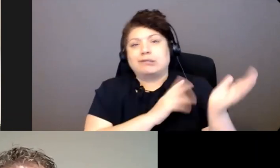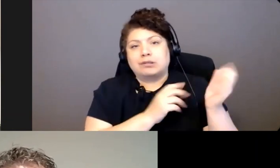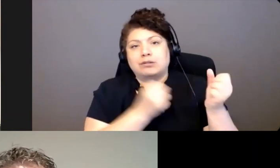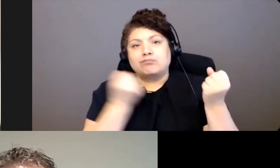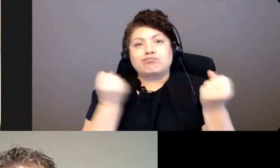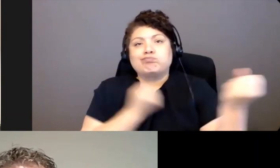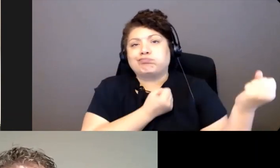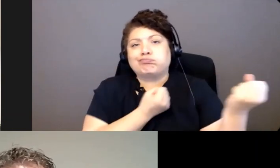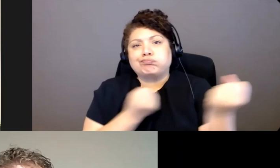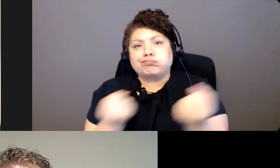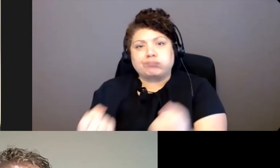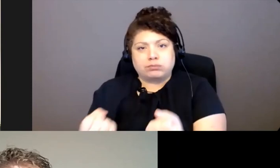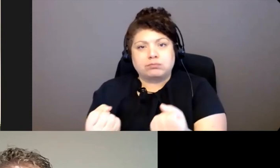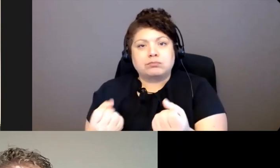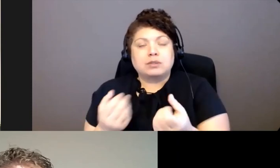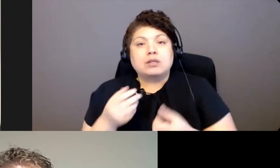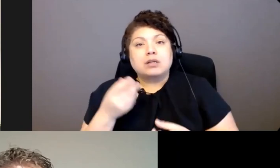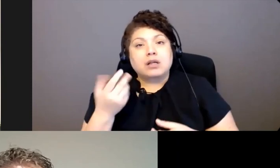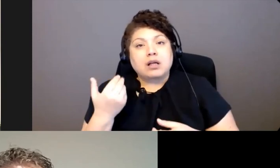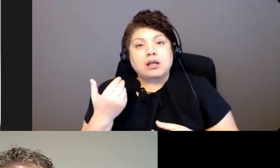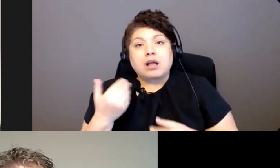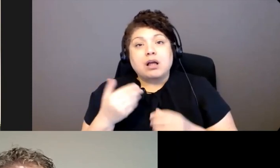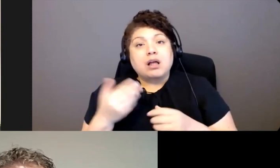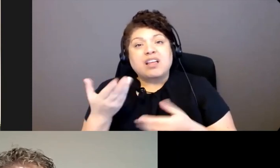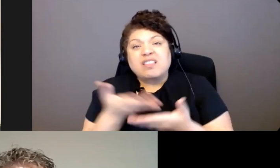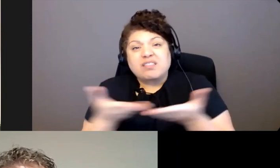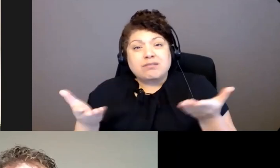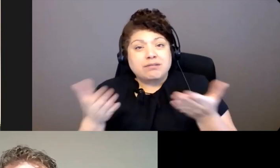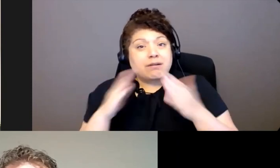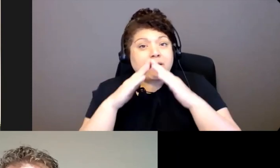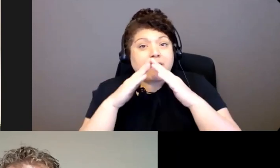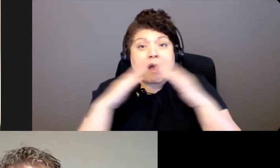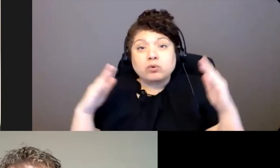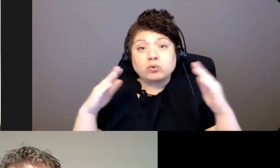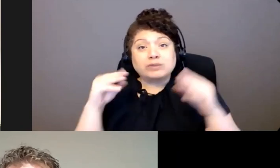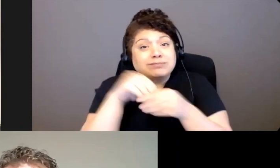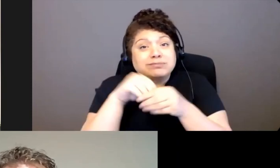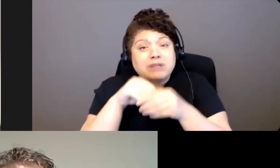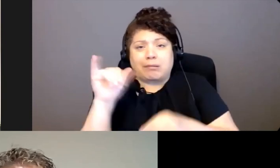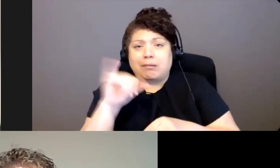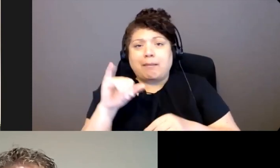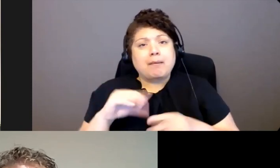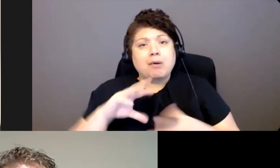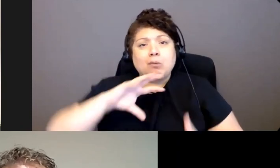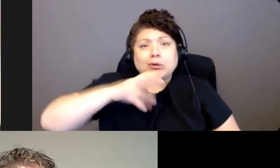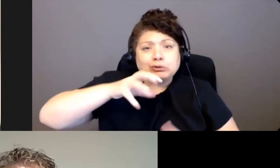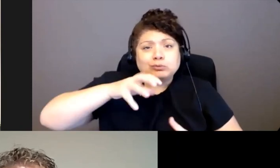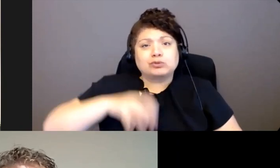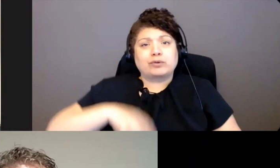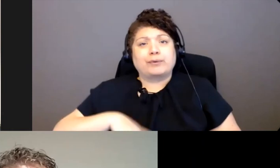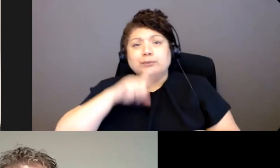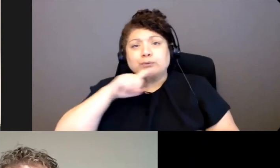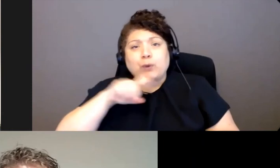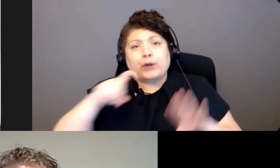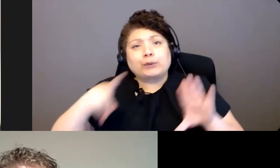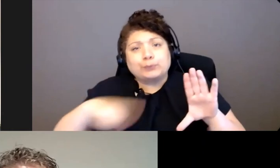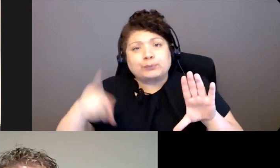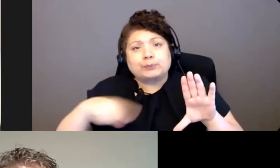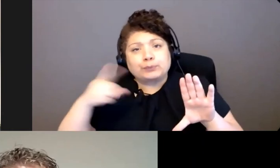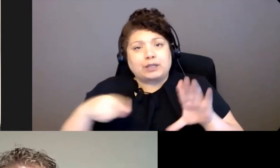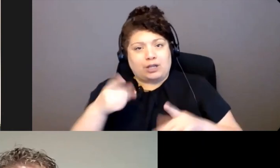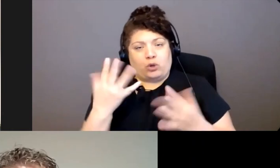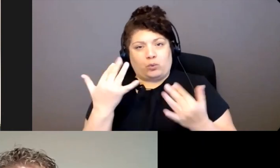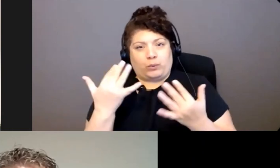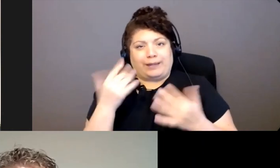Like household goods, like for instance, a washer and dryer, they have to wait for winter road to open so that, you know,